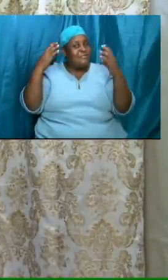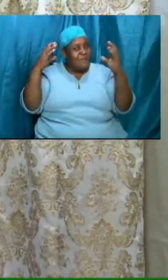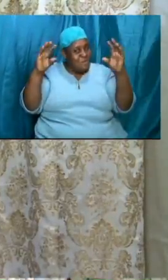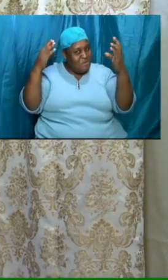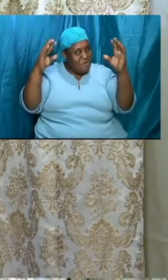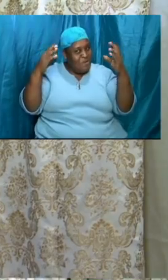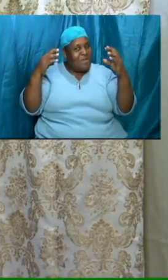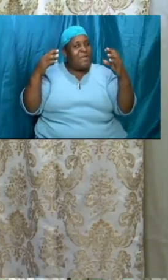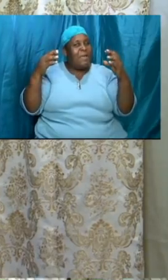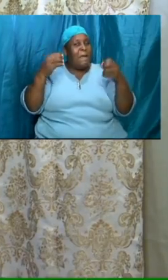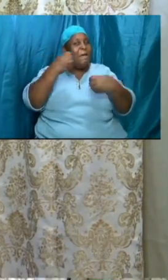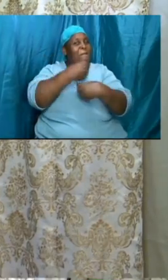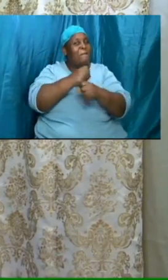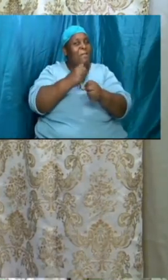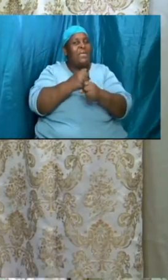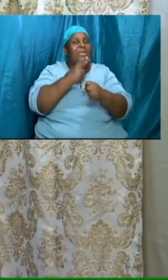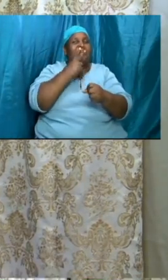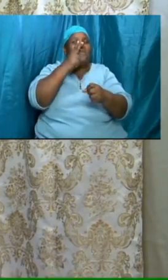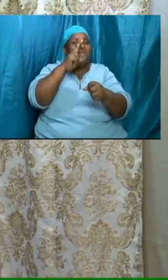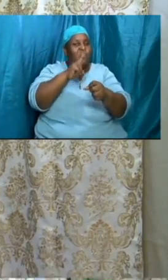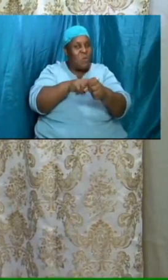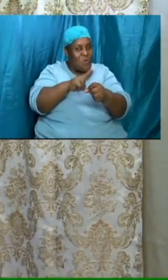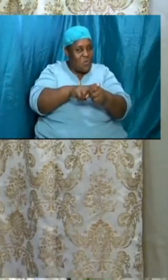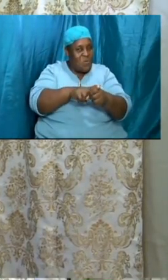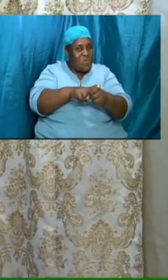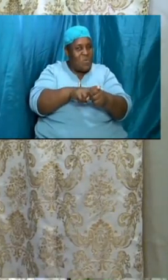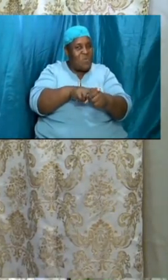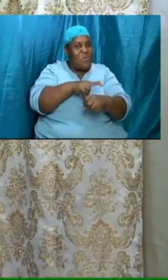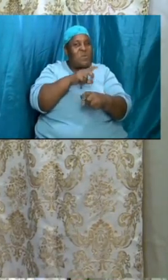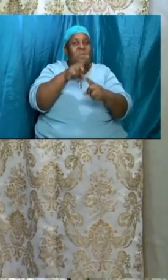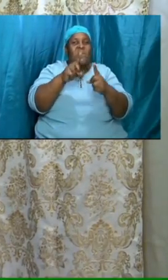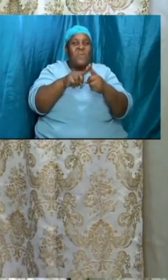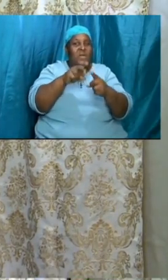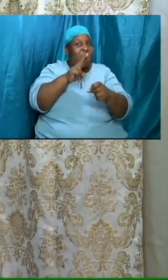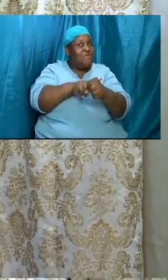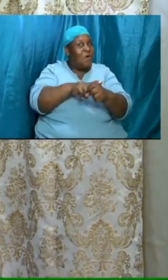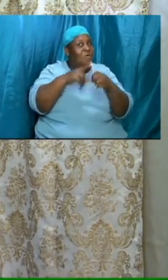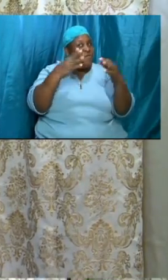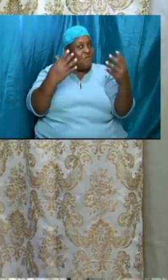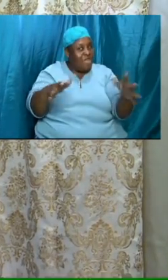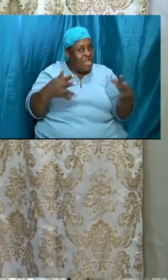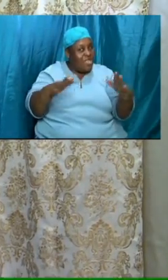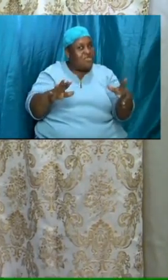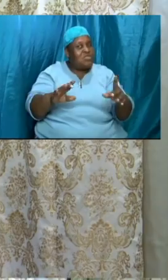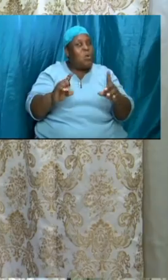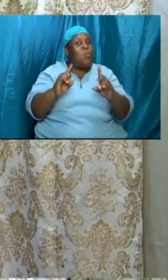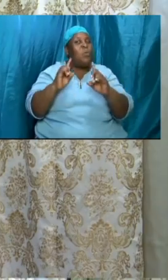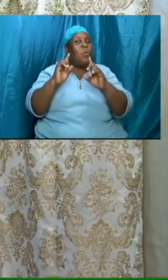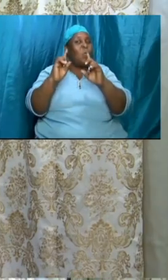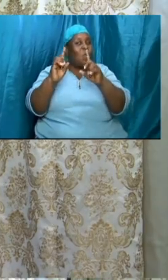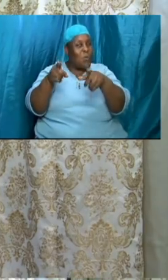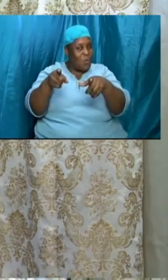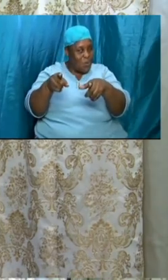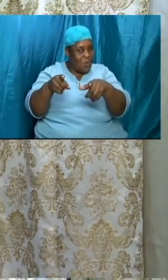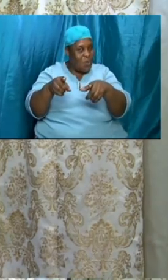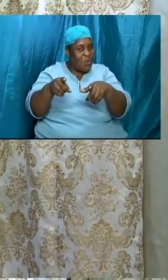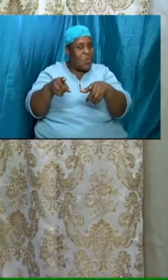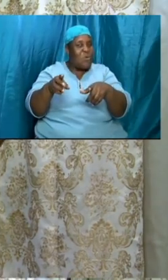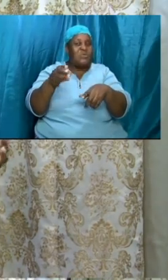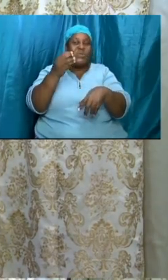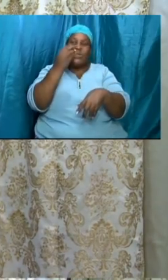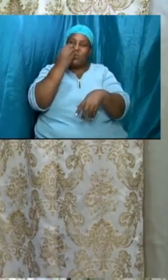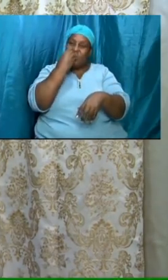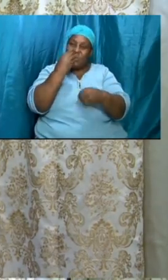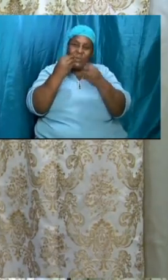go right into the celebration yes we call it the the banquet yes after